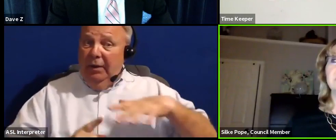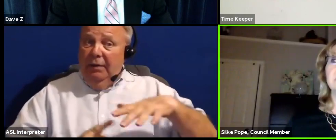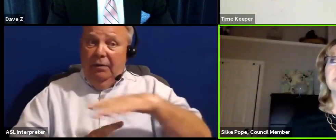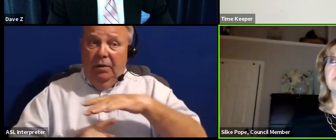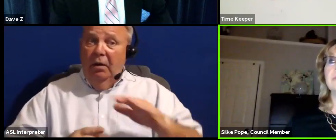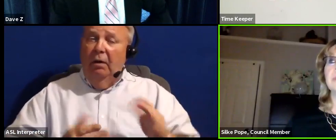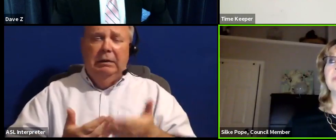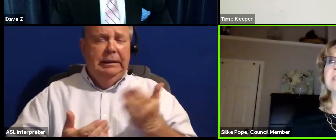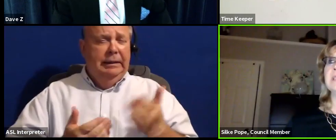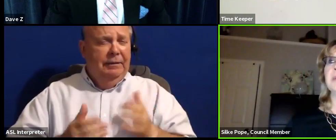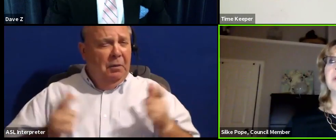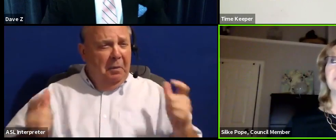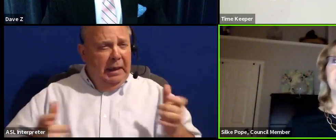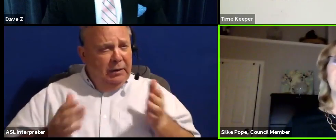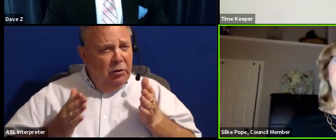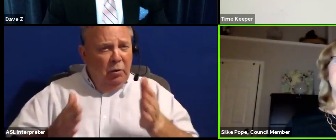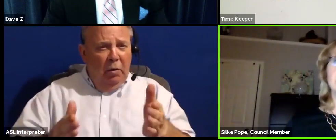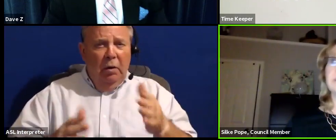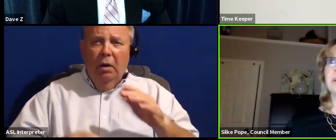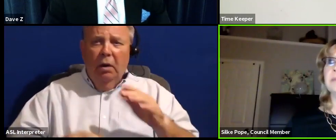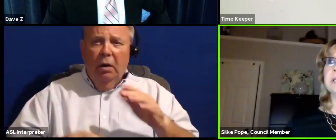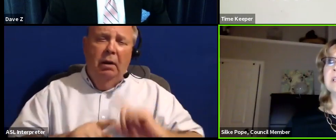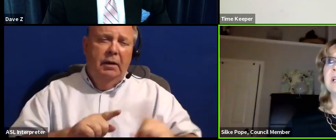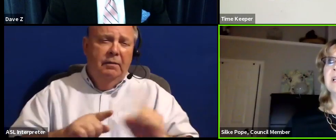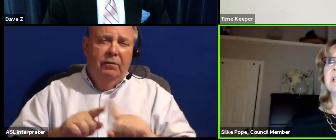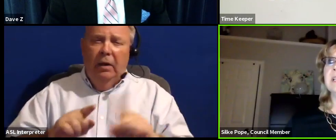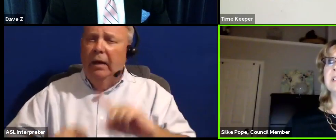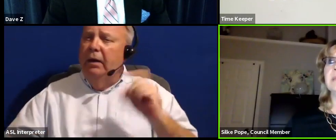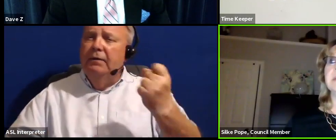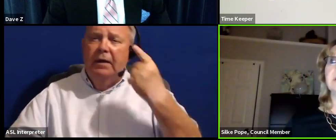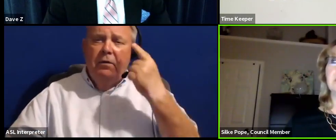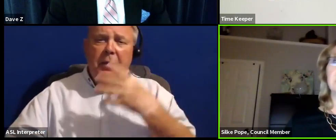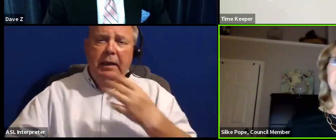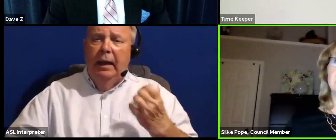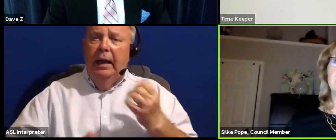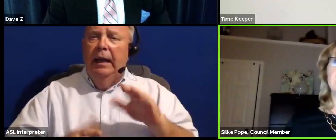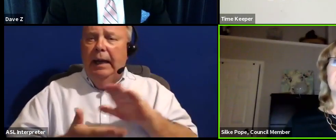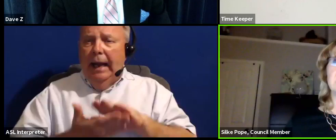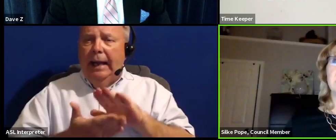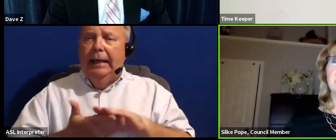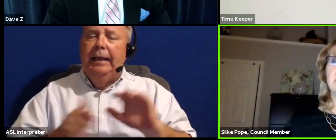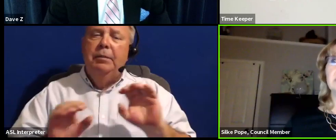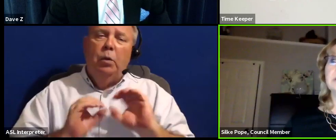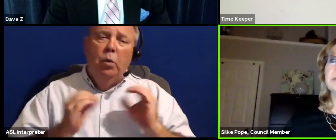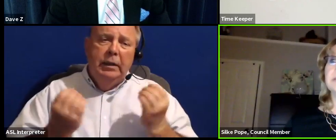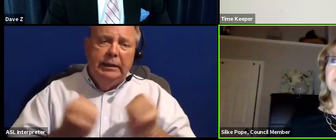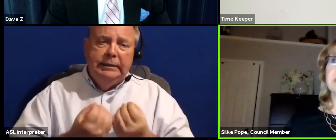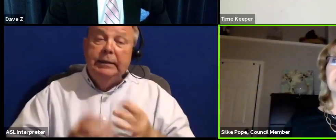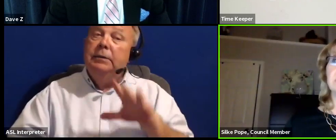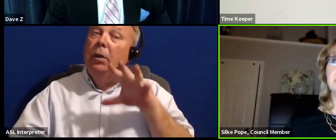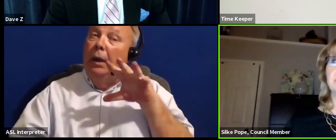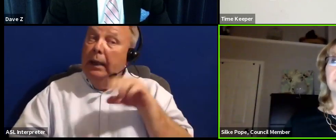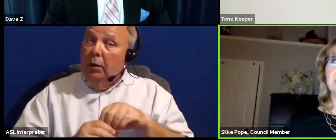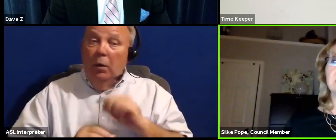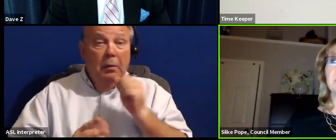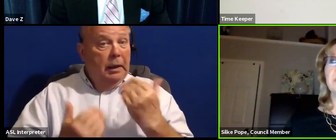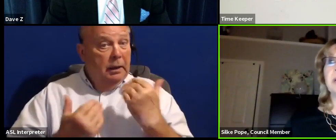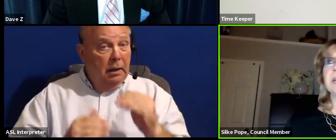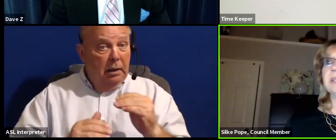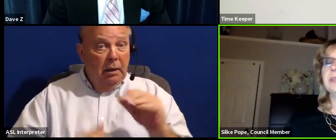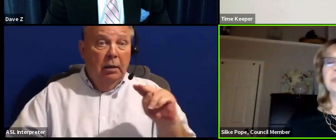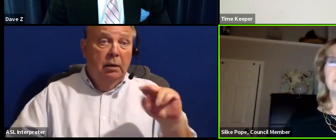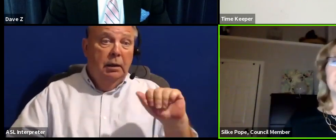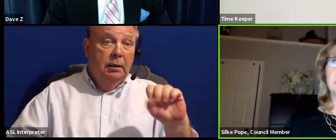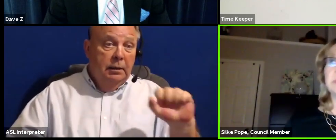convenient major roadways among a variety of government and academic organizations, including but not limited to NASA,